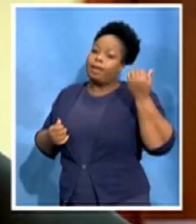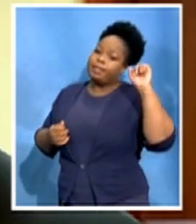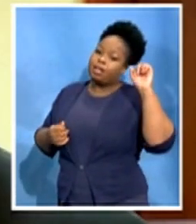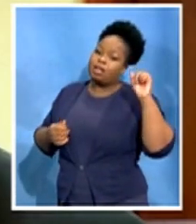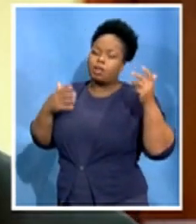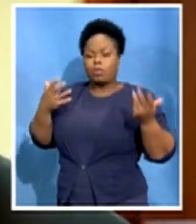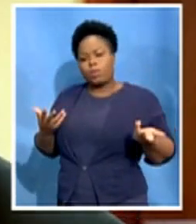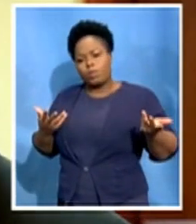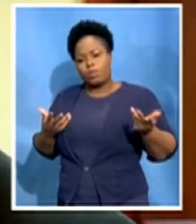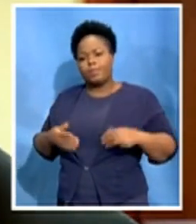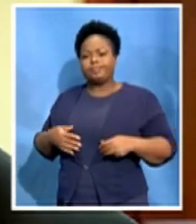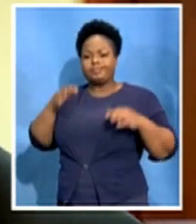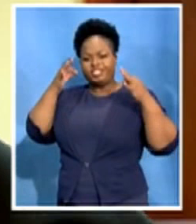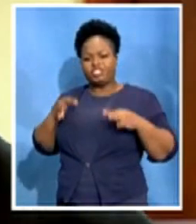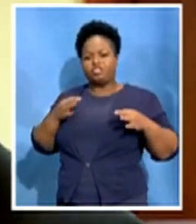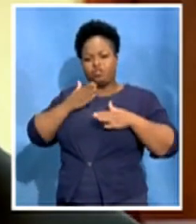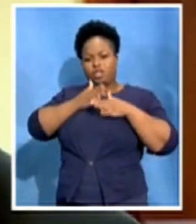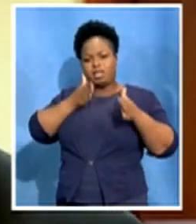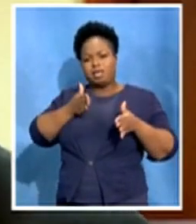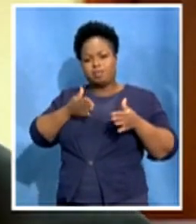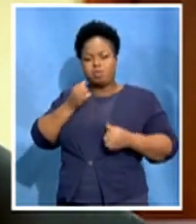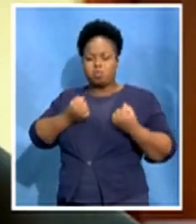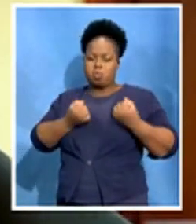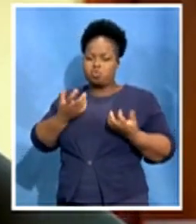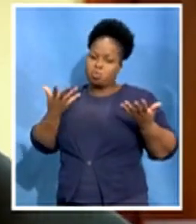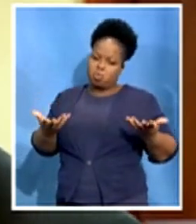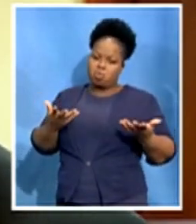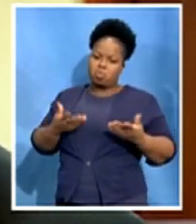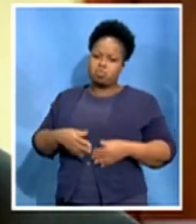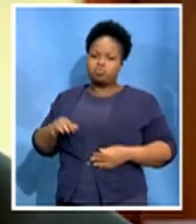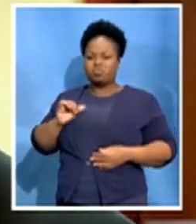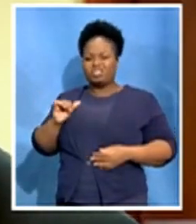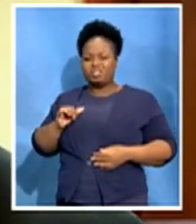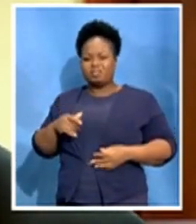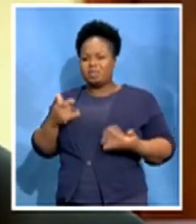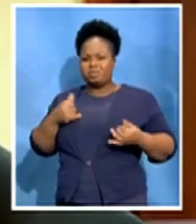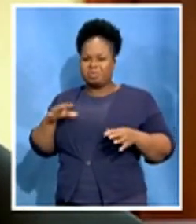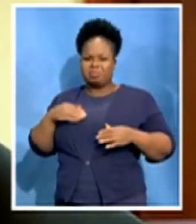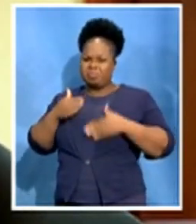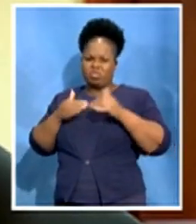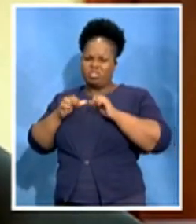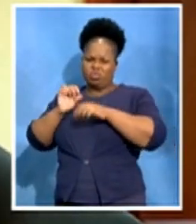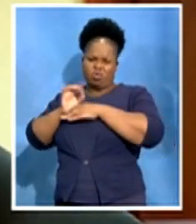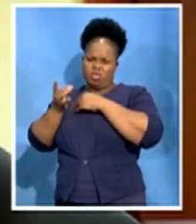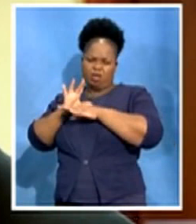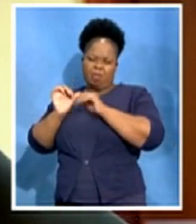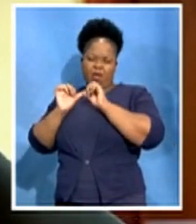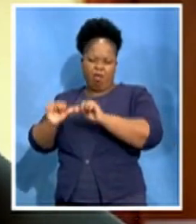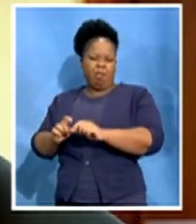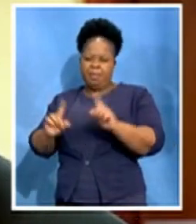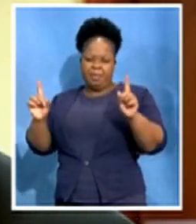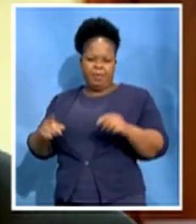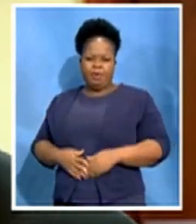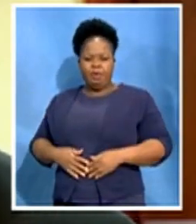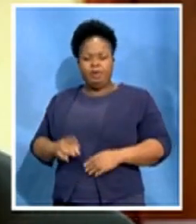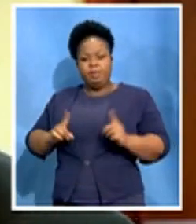Court or whether we are simply going to then, we are even going to proceed with the consultation process. But if we want to seek to have those